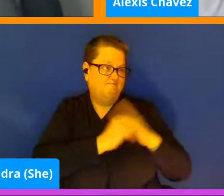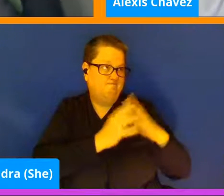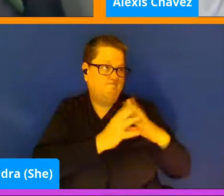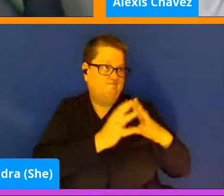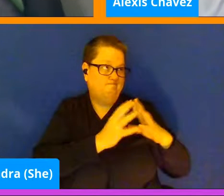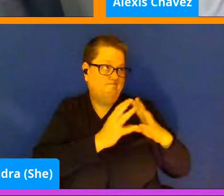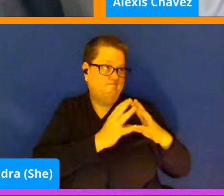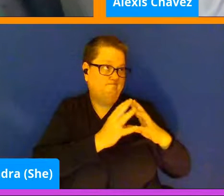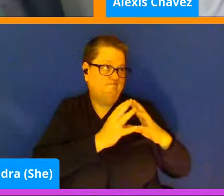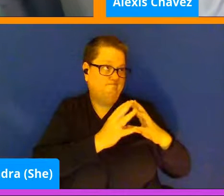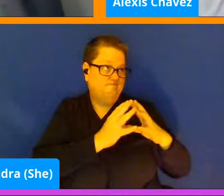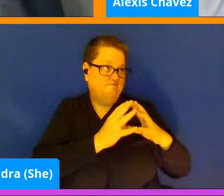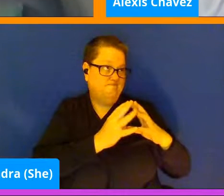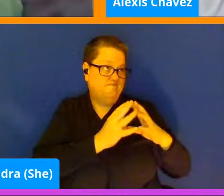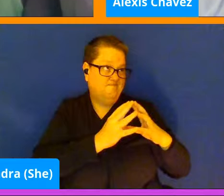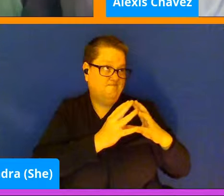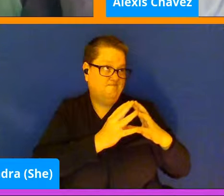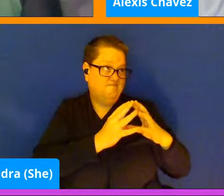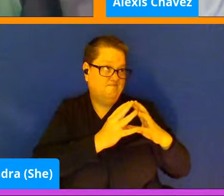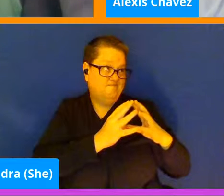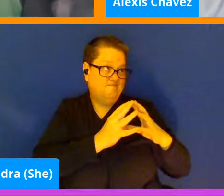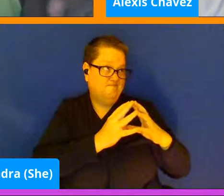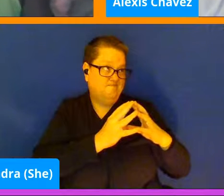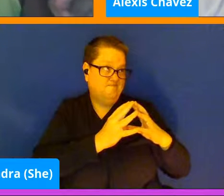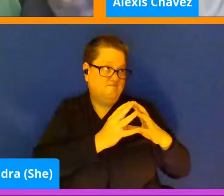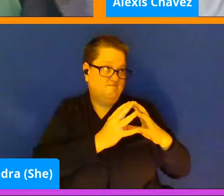And how... I'm trying to figure out a way to say this.